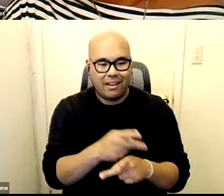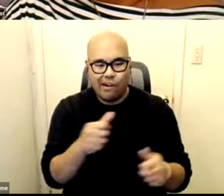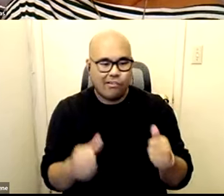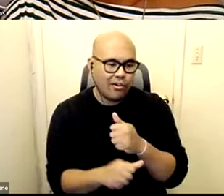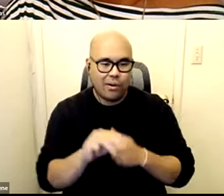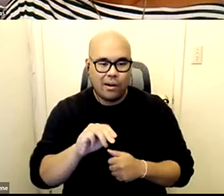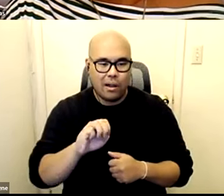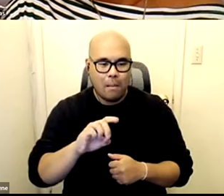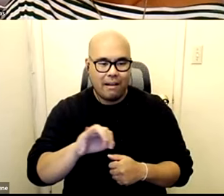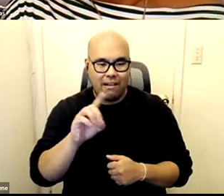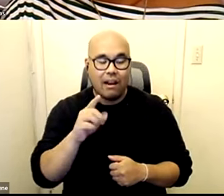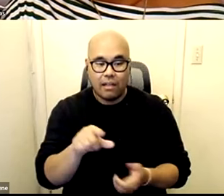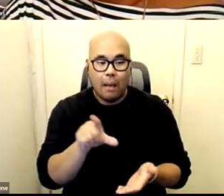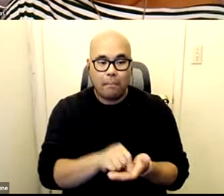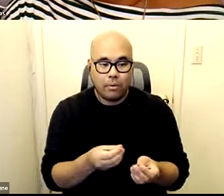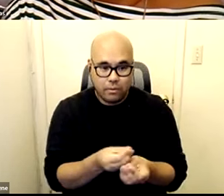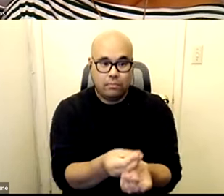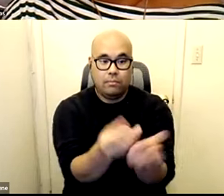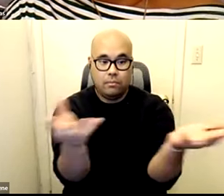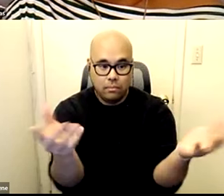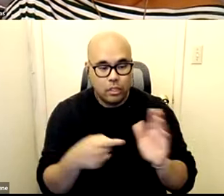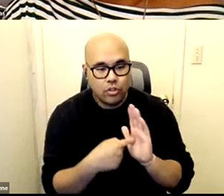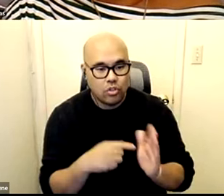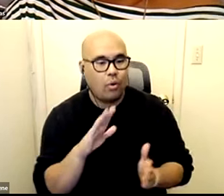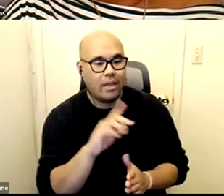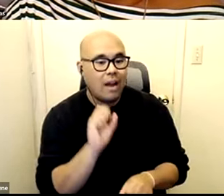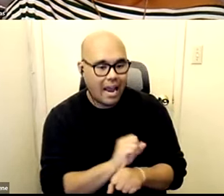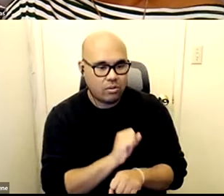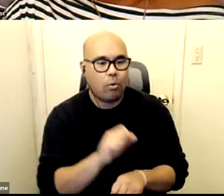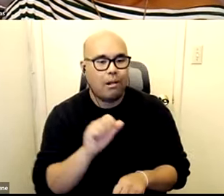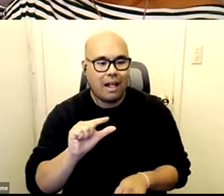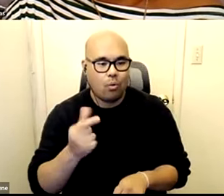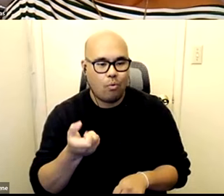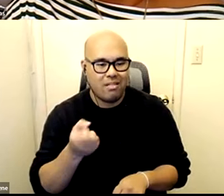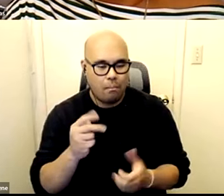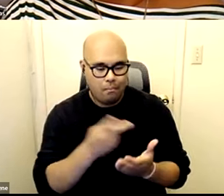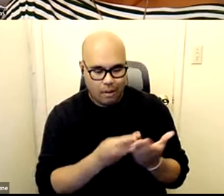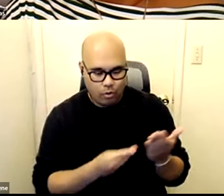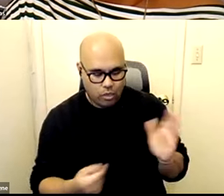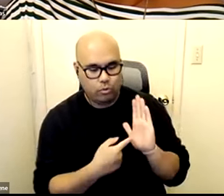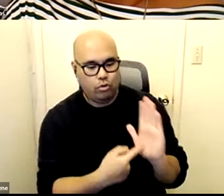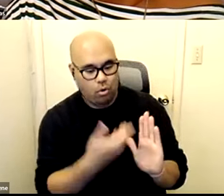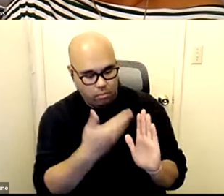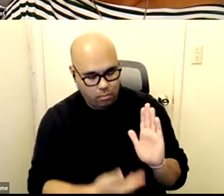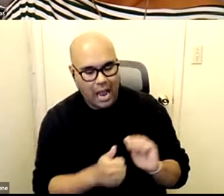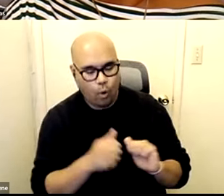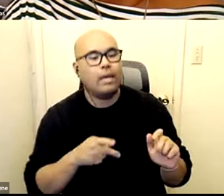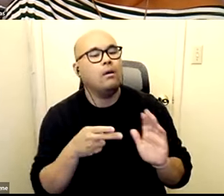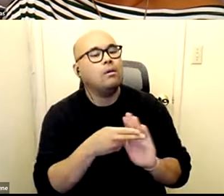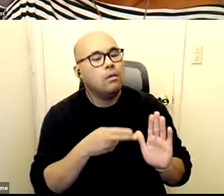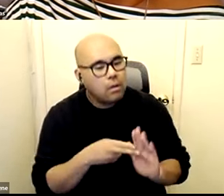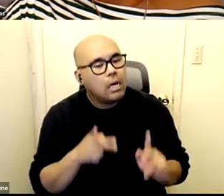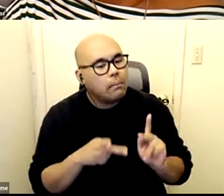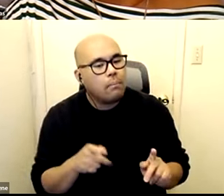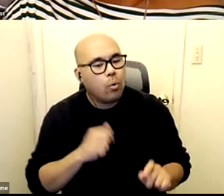published like this is the this is the algorithm we're planning to implement that's going to score this assessment and decide if people are eligible um and so